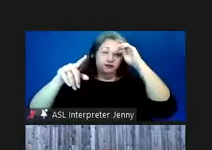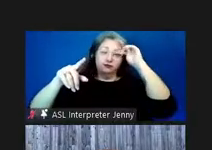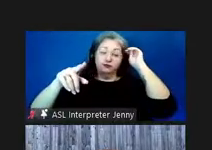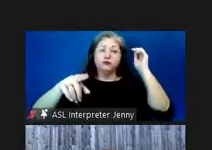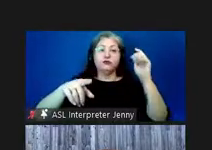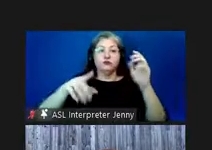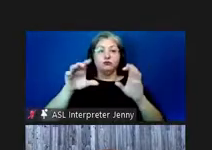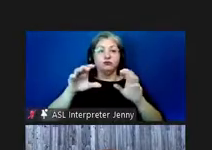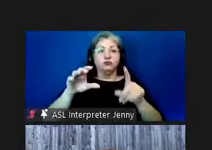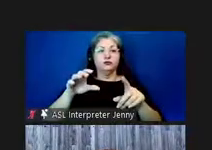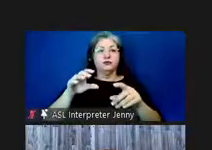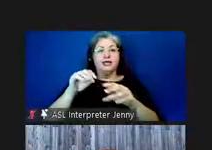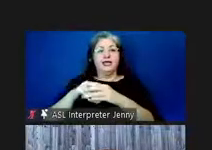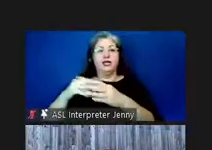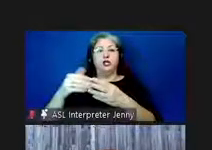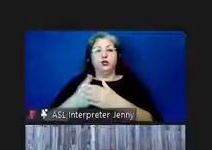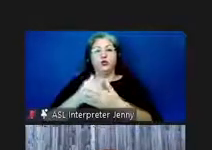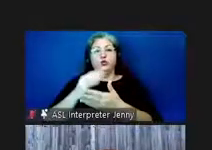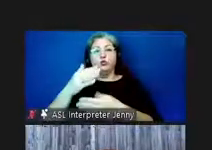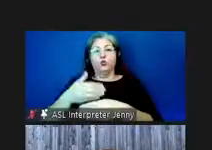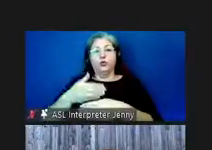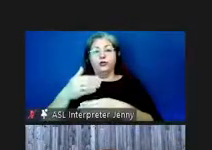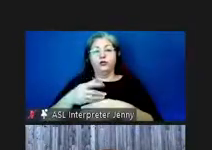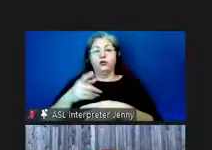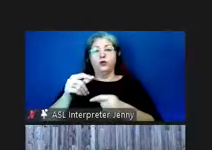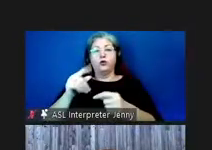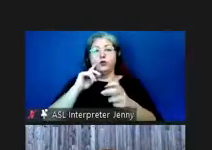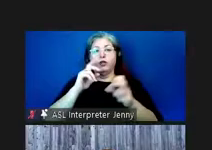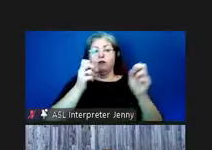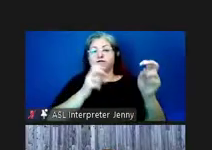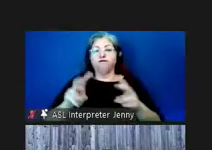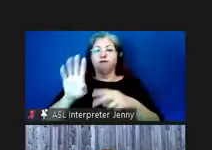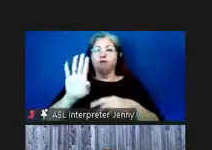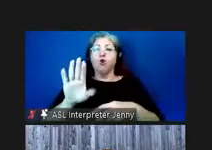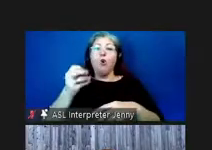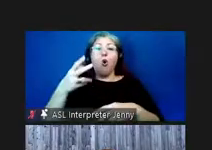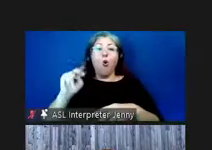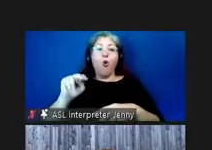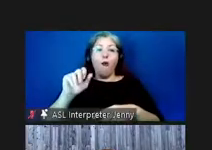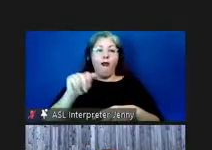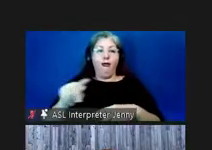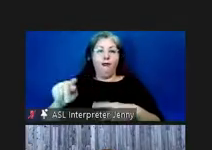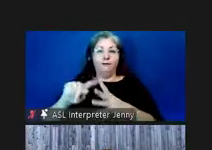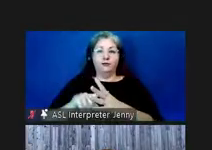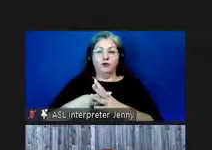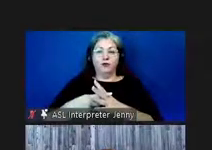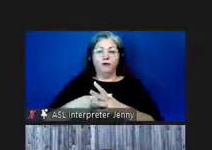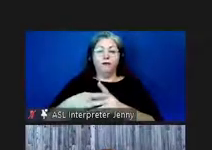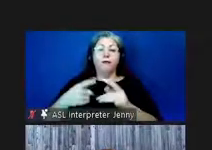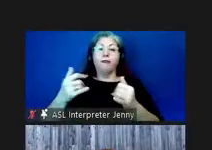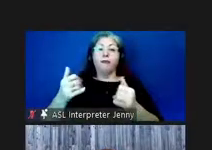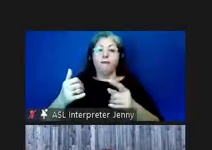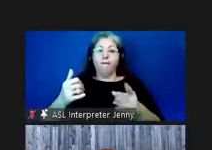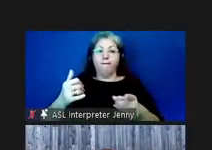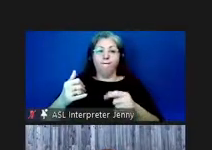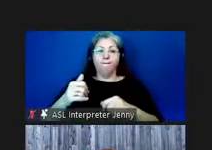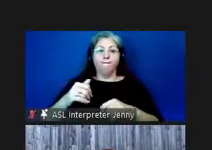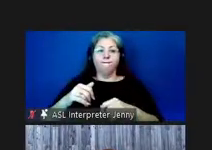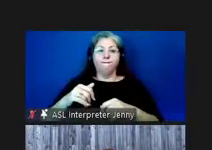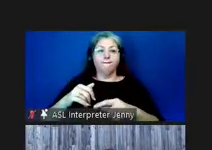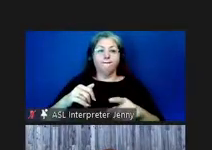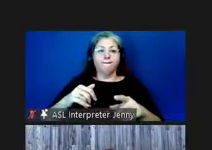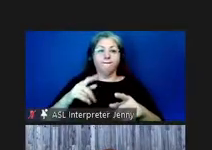do in the new window and what that does is launches your very own app um and so now it's loaded